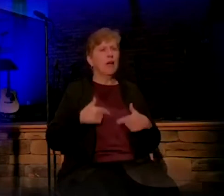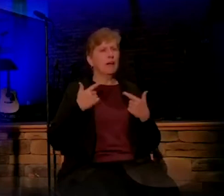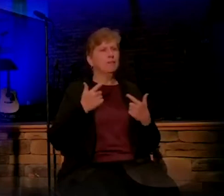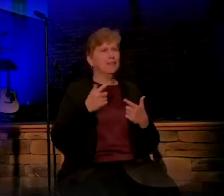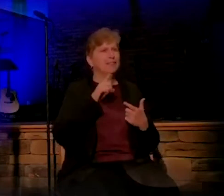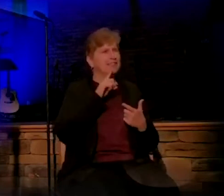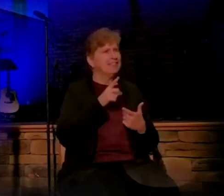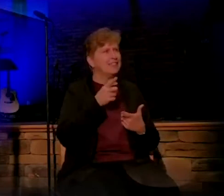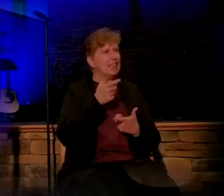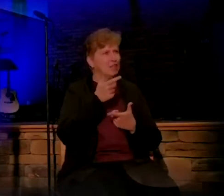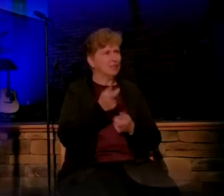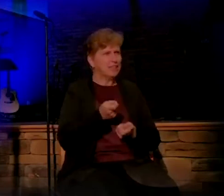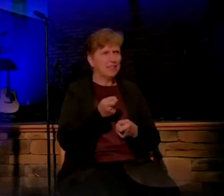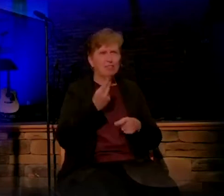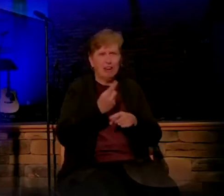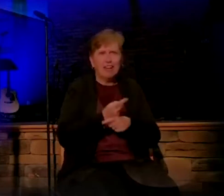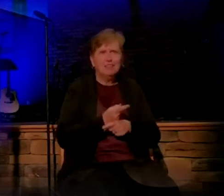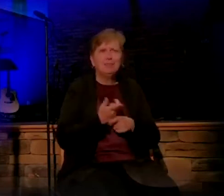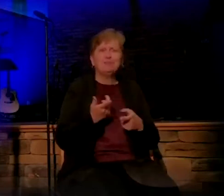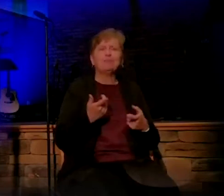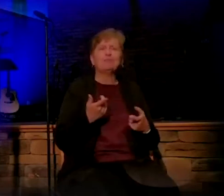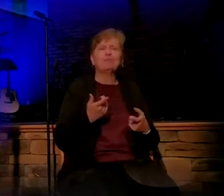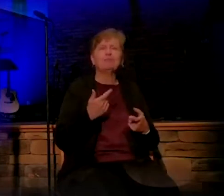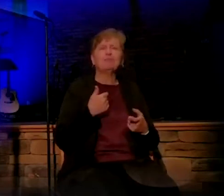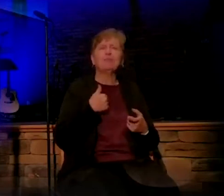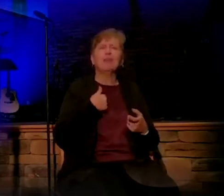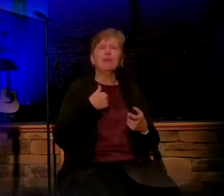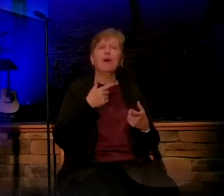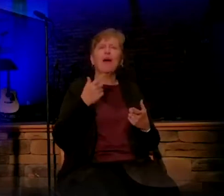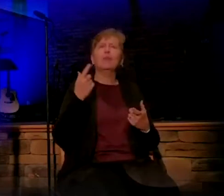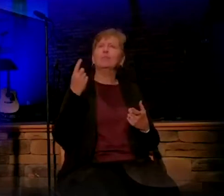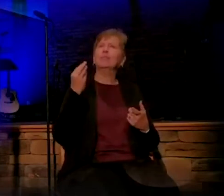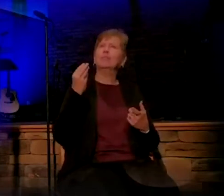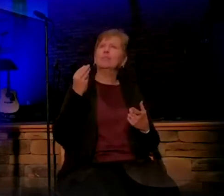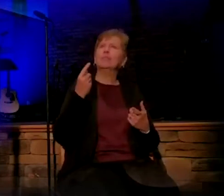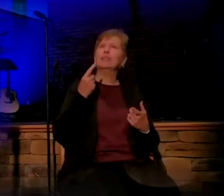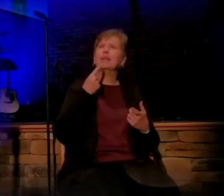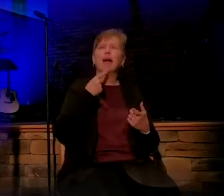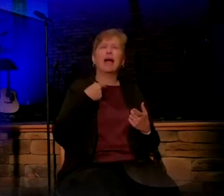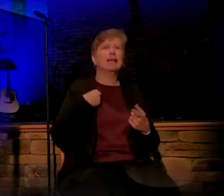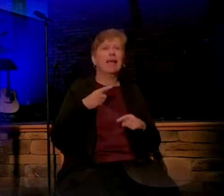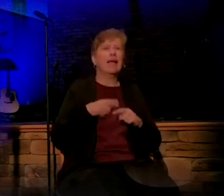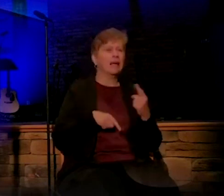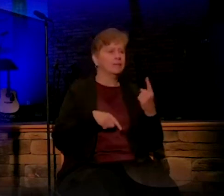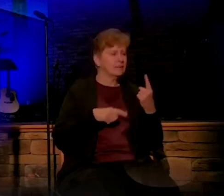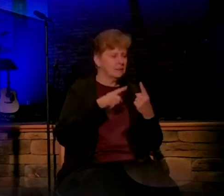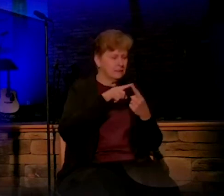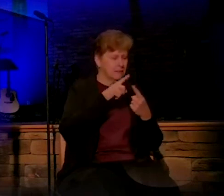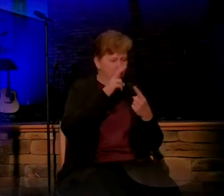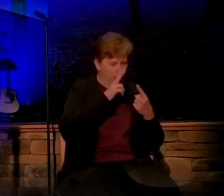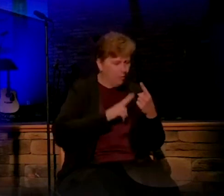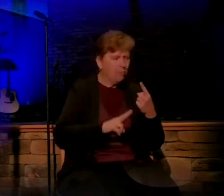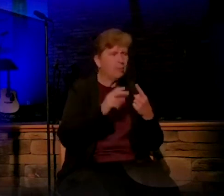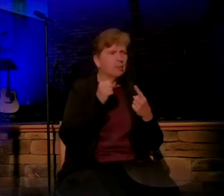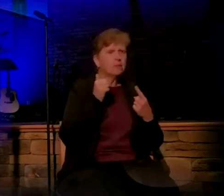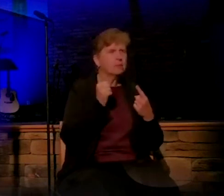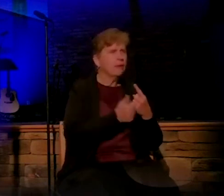isn't it? Because there is a point where you have to come to, where you have to say, I can't. Humble yourself.